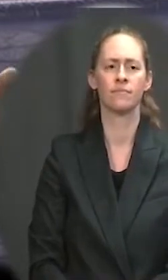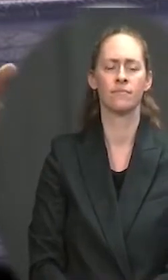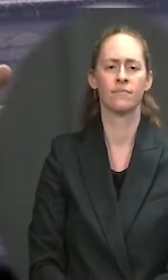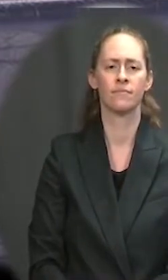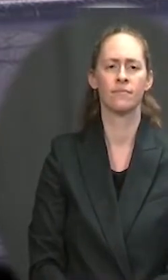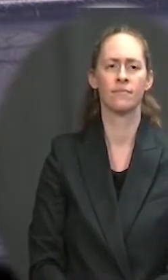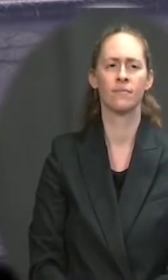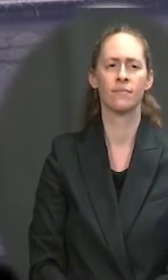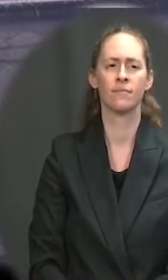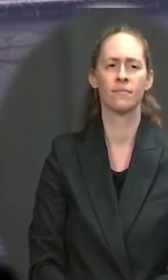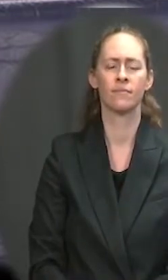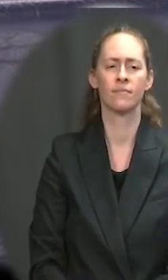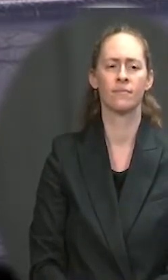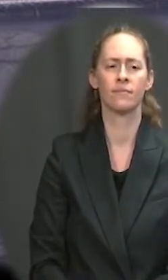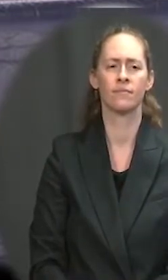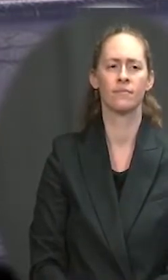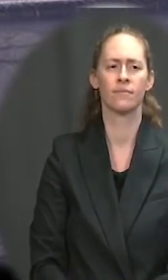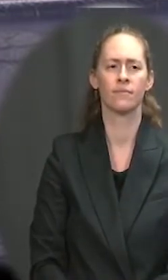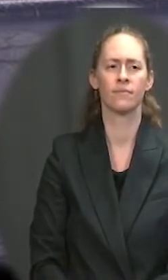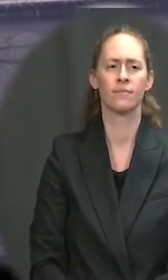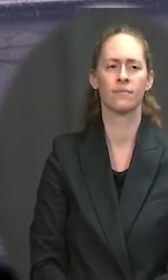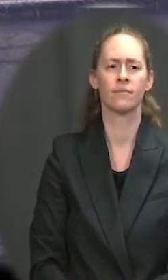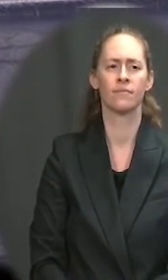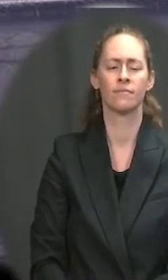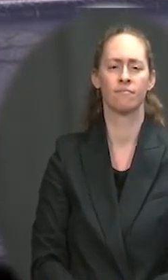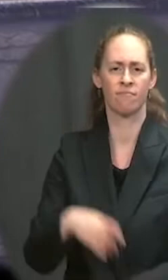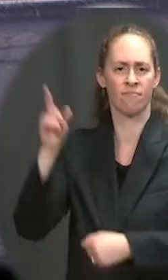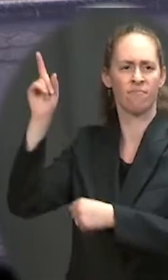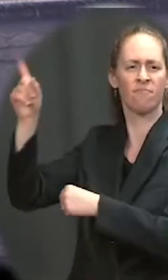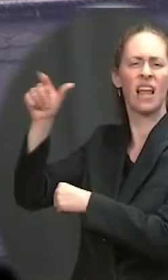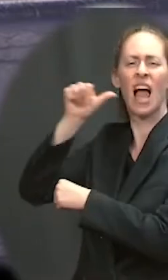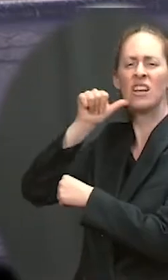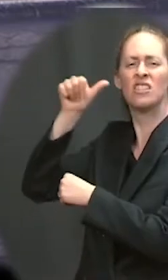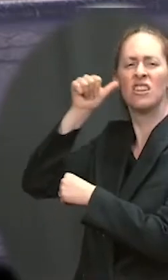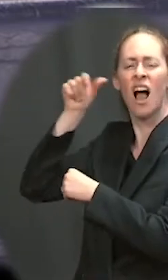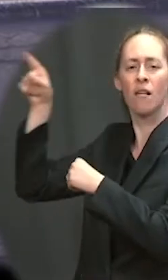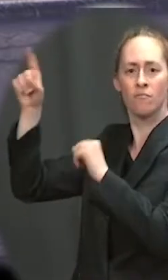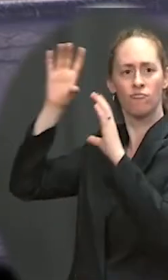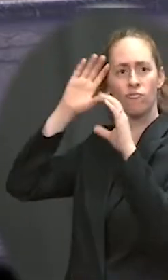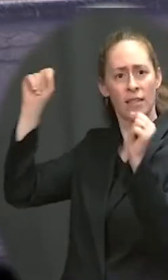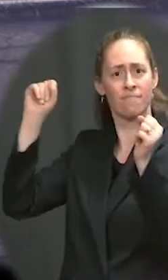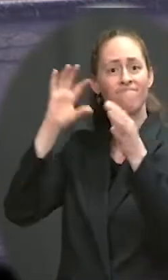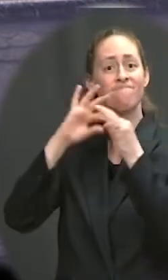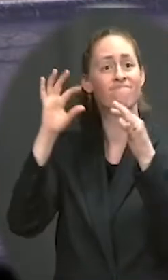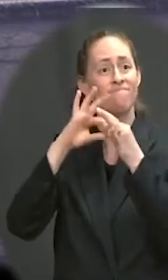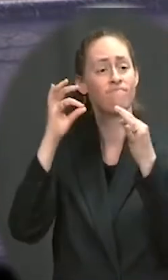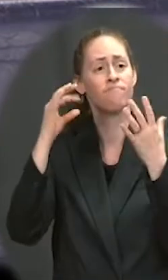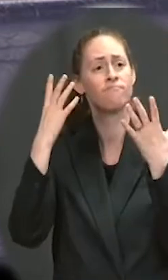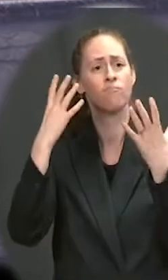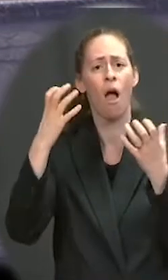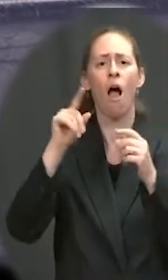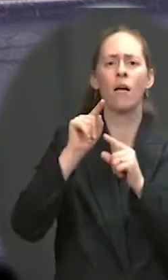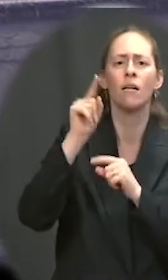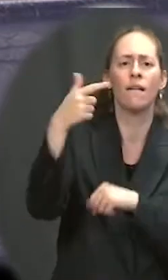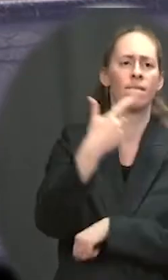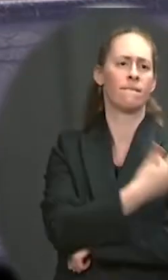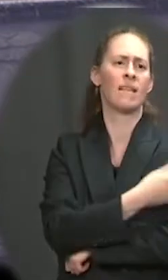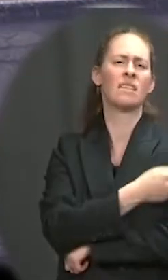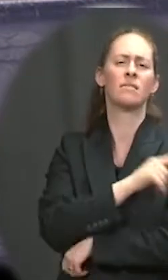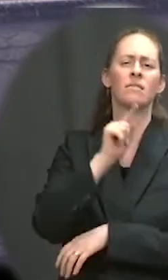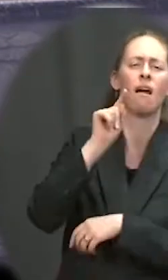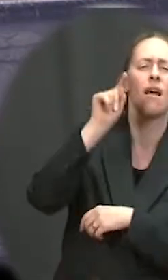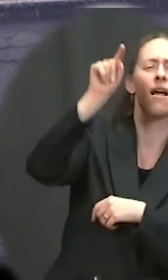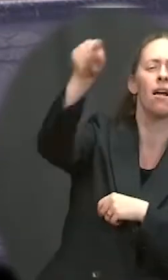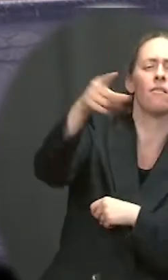really be more deliberate, proactive about getting the vaccine to people in outlying areas, rural areas. Is there any concern about